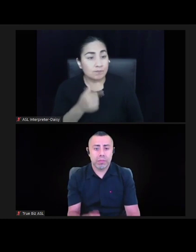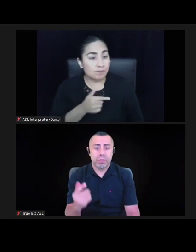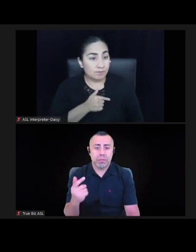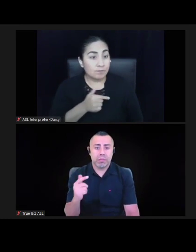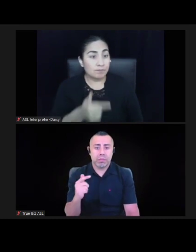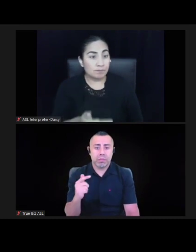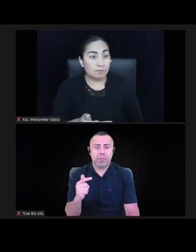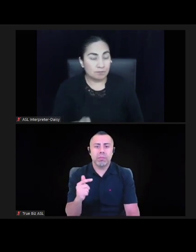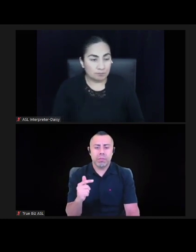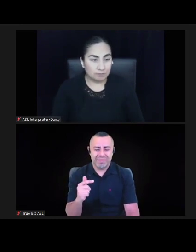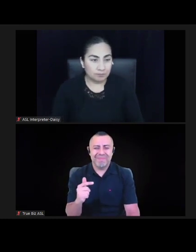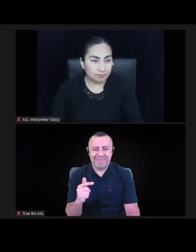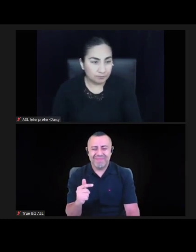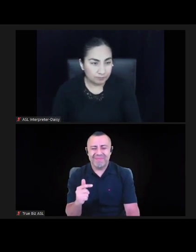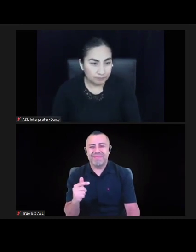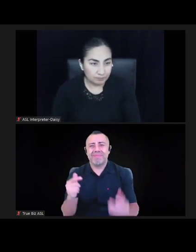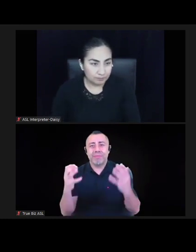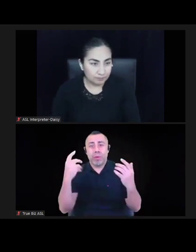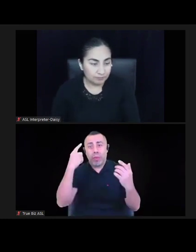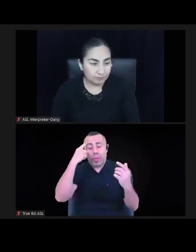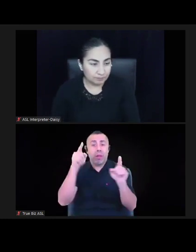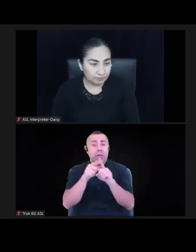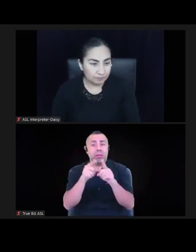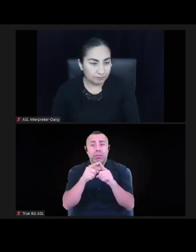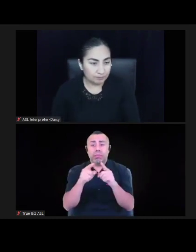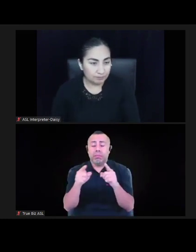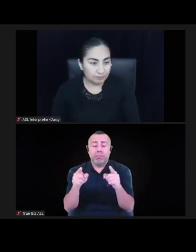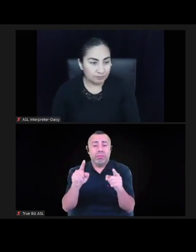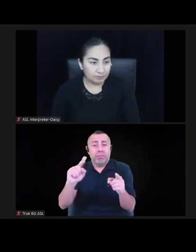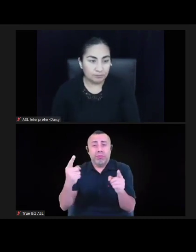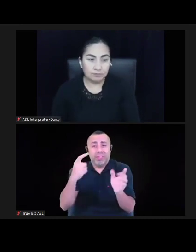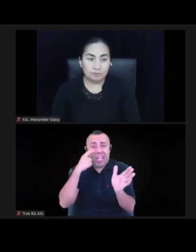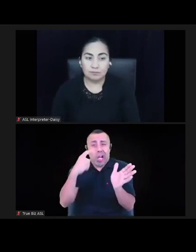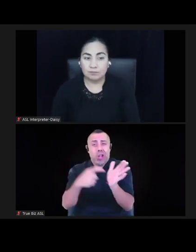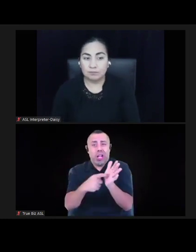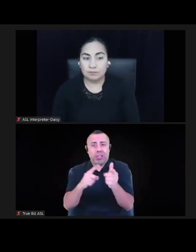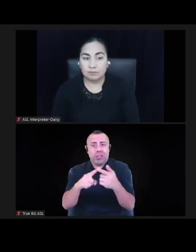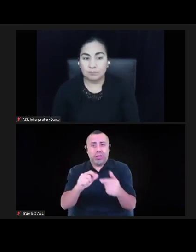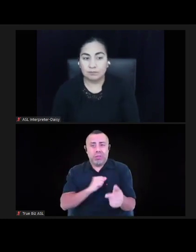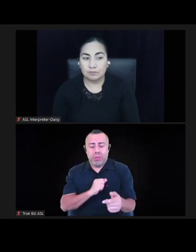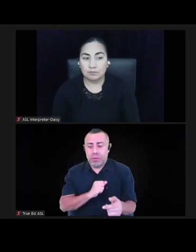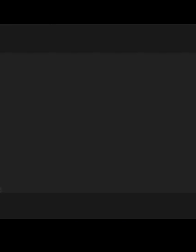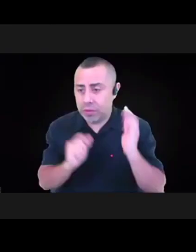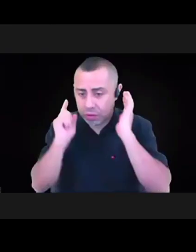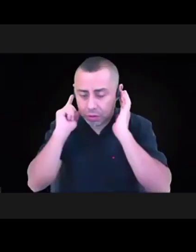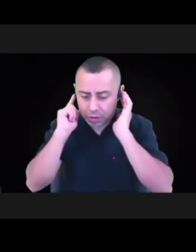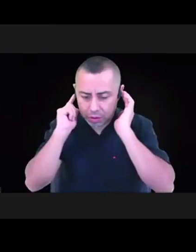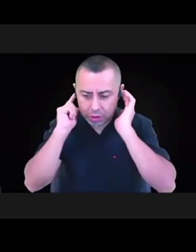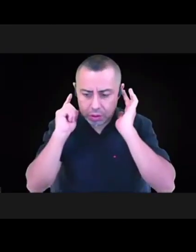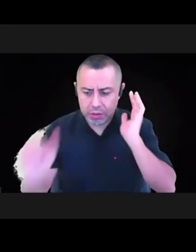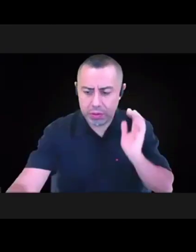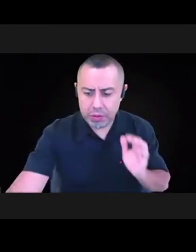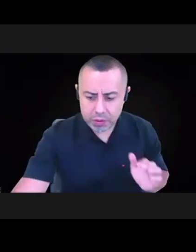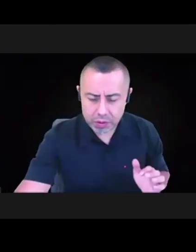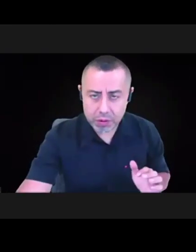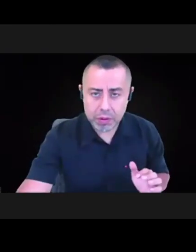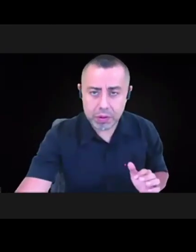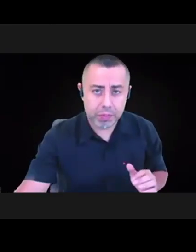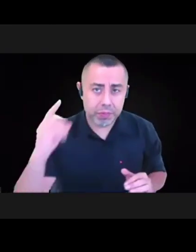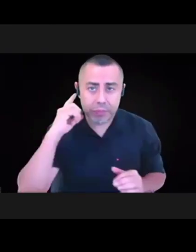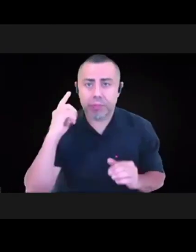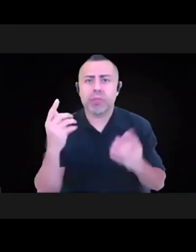myself and then the thing, you know, yeah, we actually, we, we, we don't want arts philanthropy in the future, in the future, you know, and just saying like,